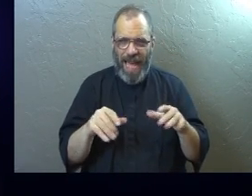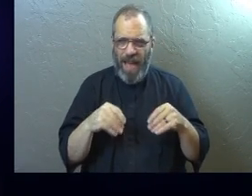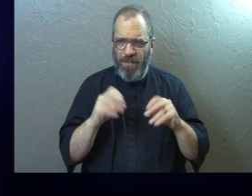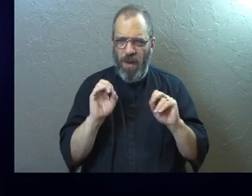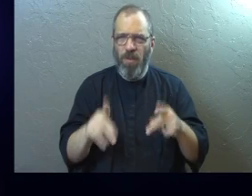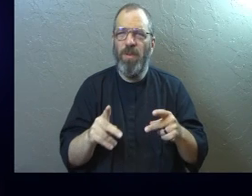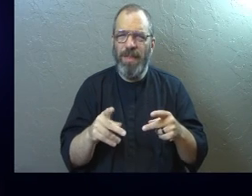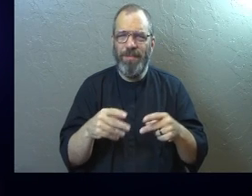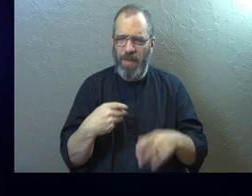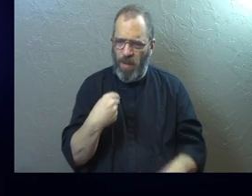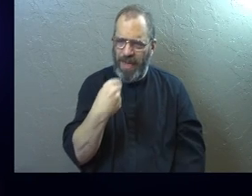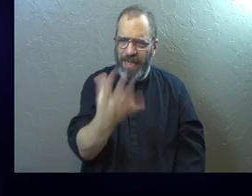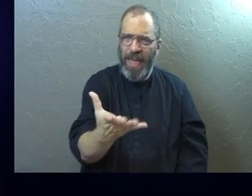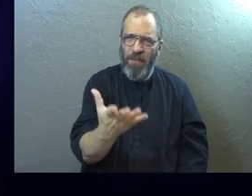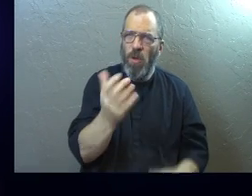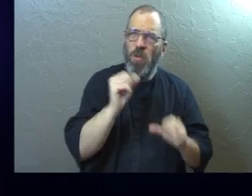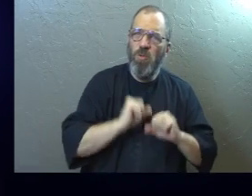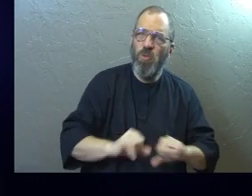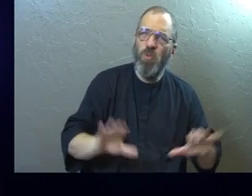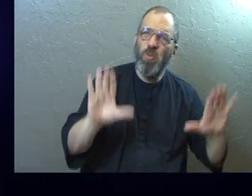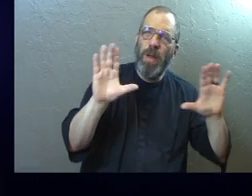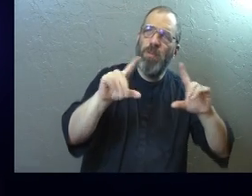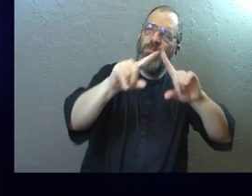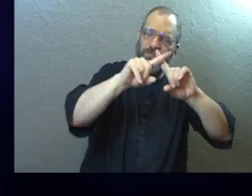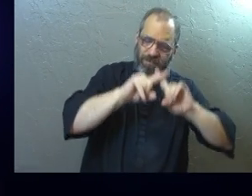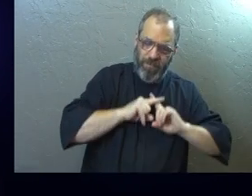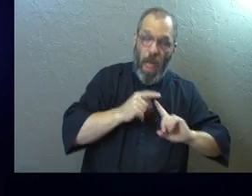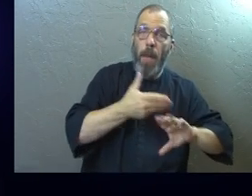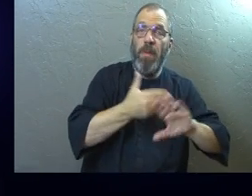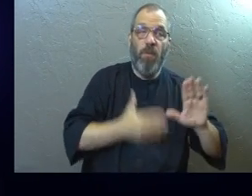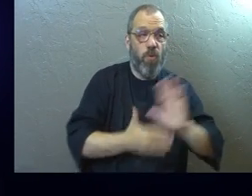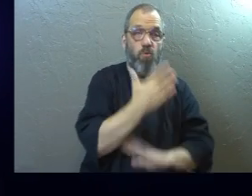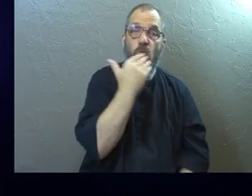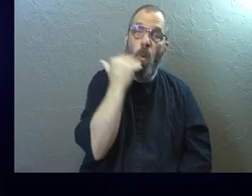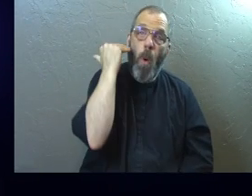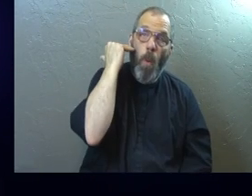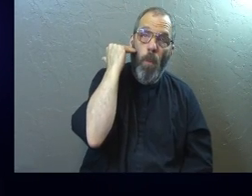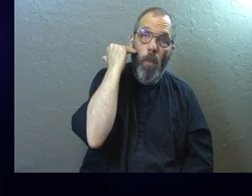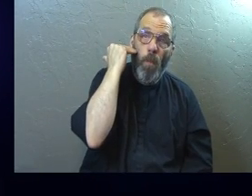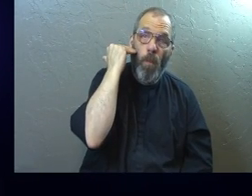to give you an opportunity to surrender to Jesus before you leave those doors